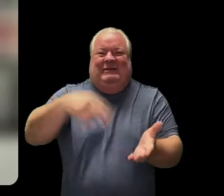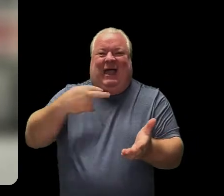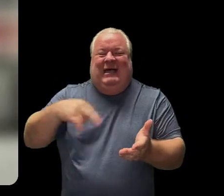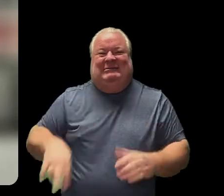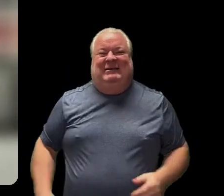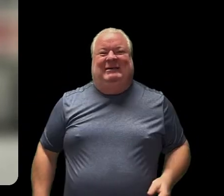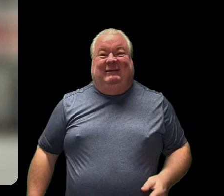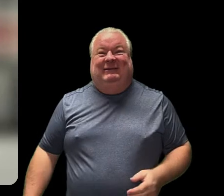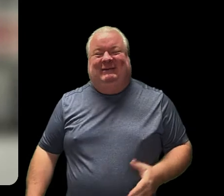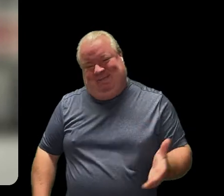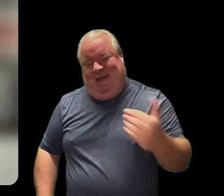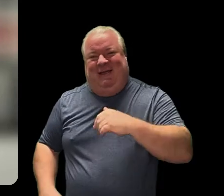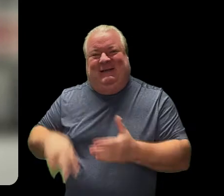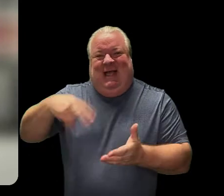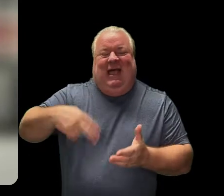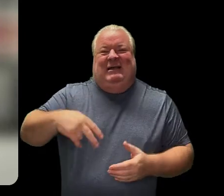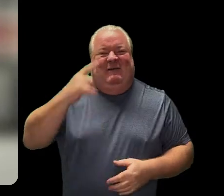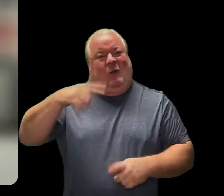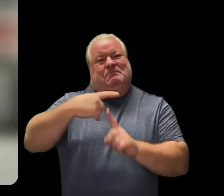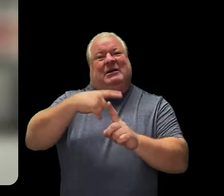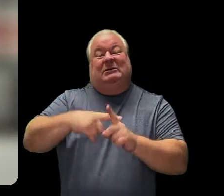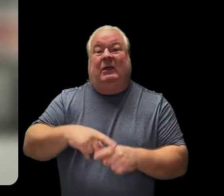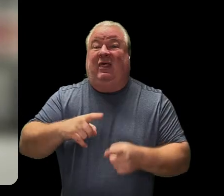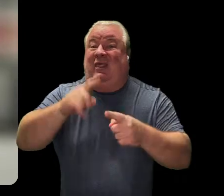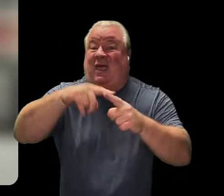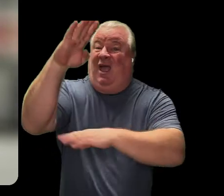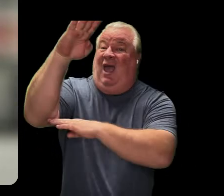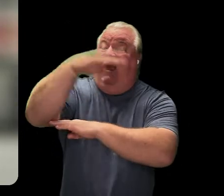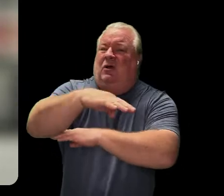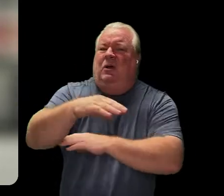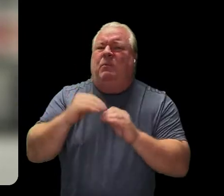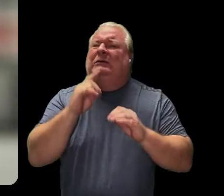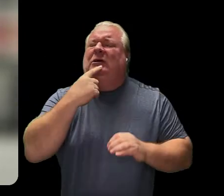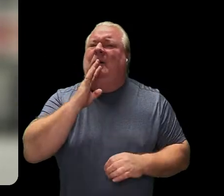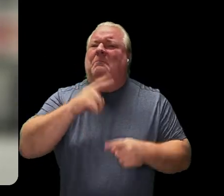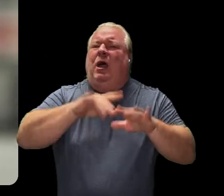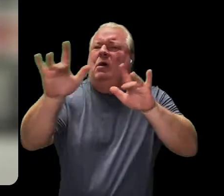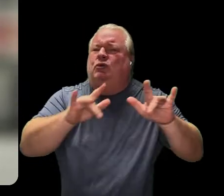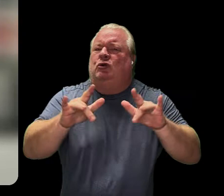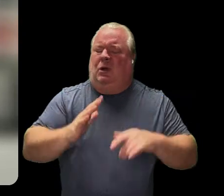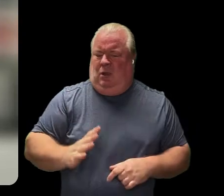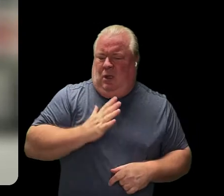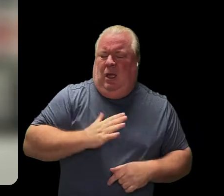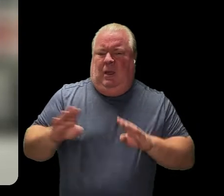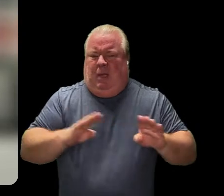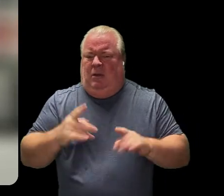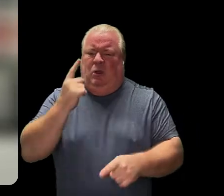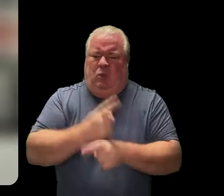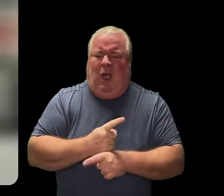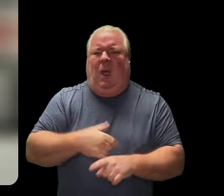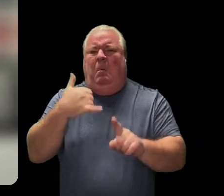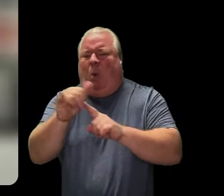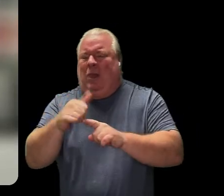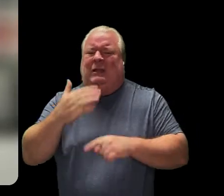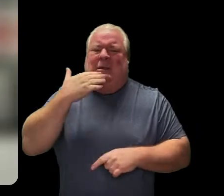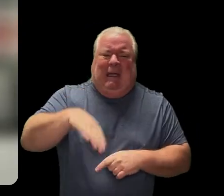afternoon, we have a more serious talk about cyber bullying, harassment, and all the icky